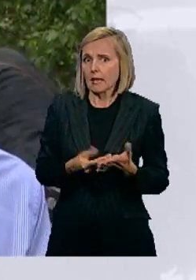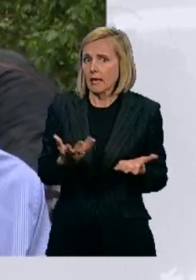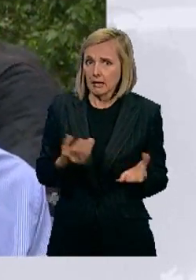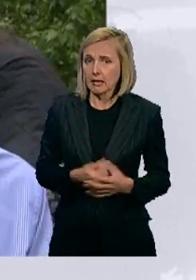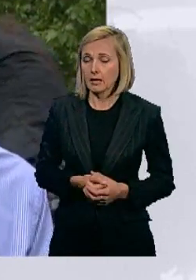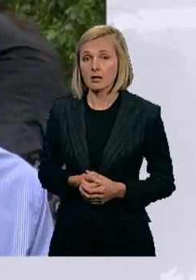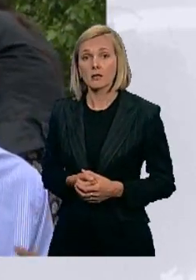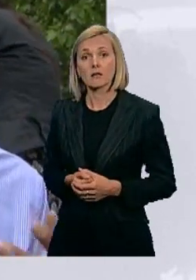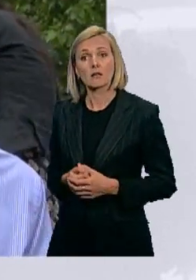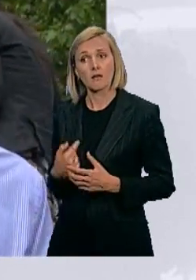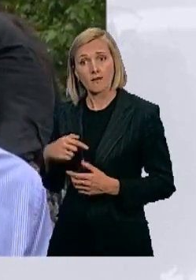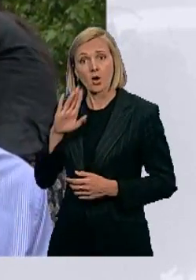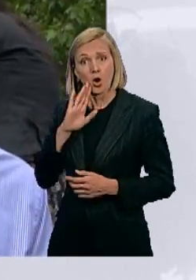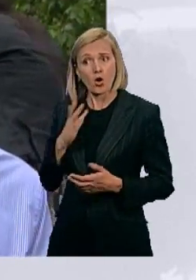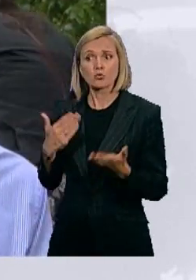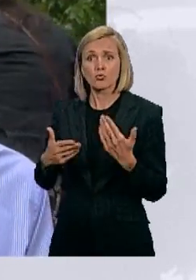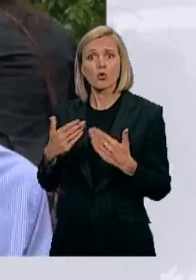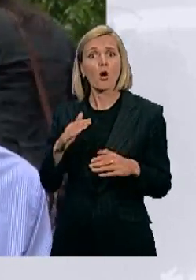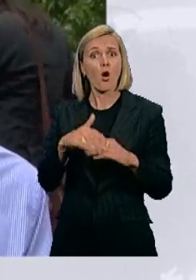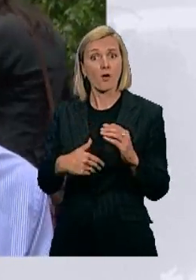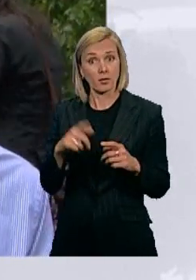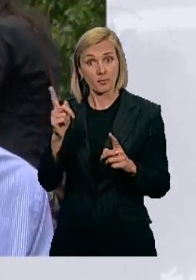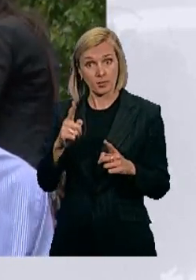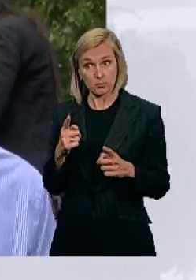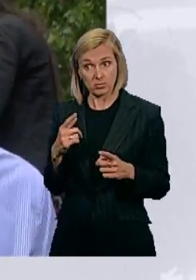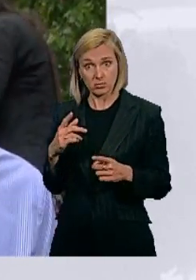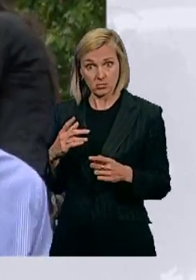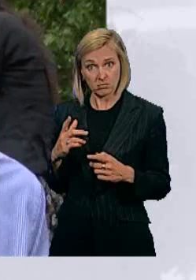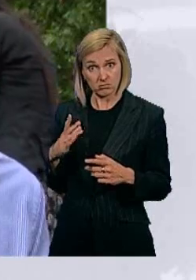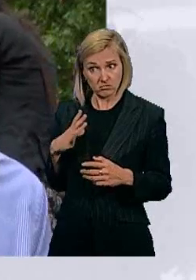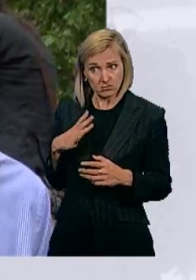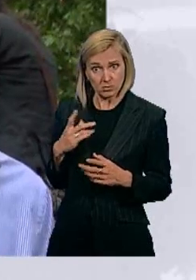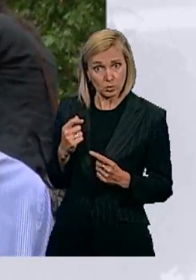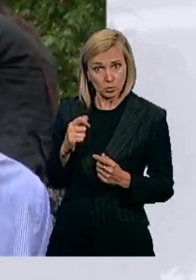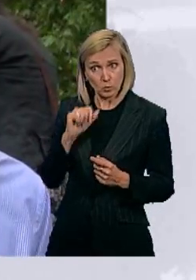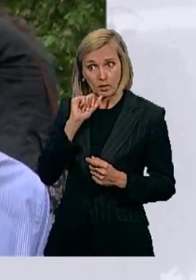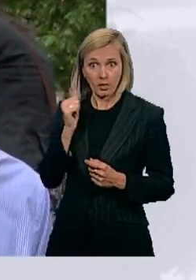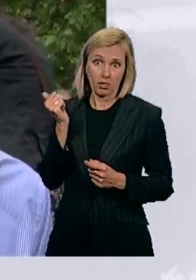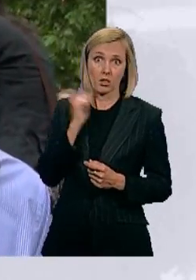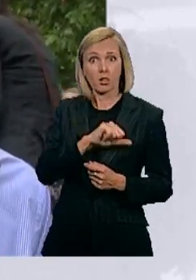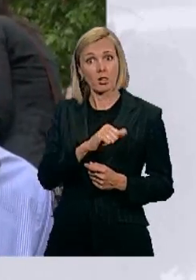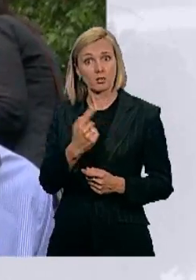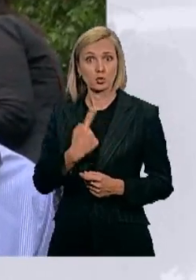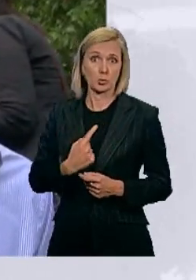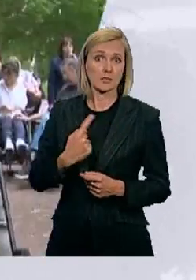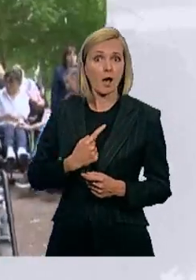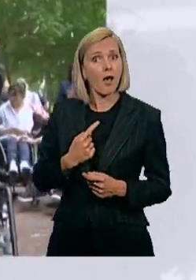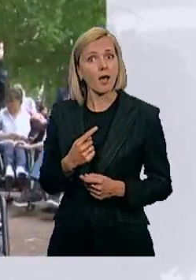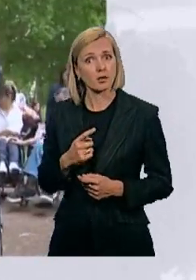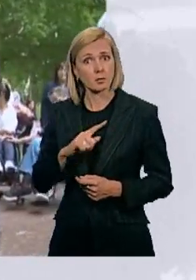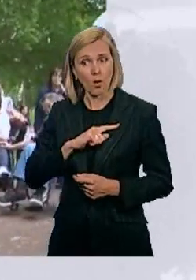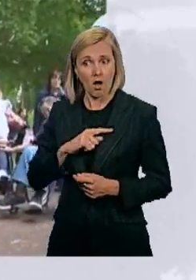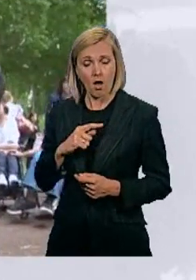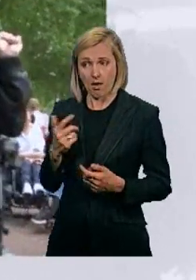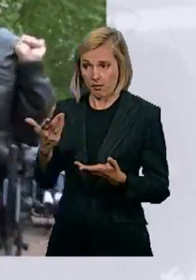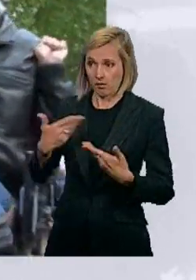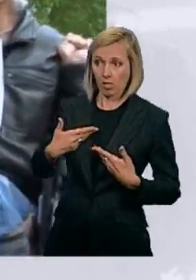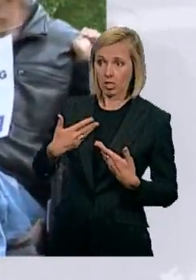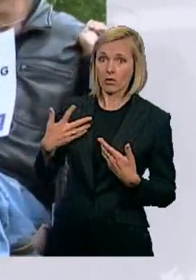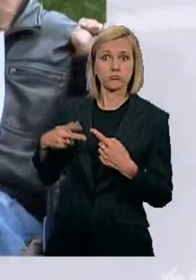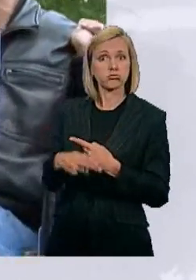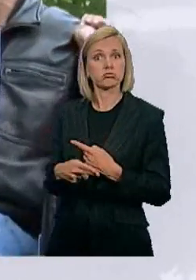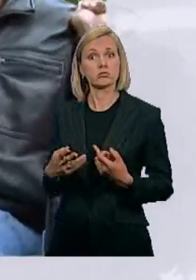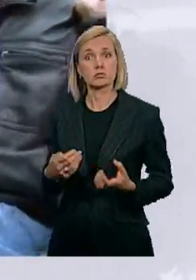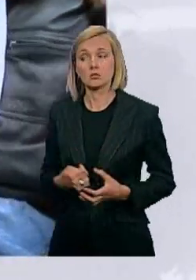stories about disabled people really at the age of trying to commit suicide because of the services being being reduced the